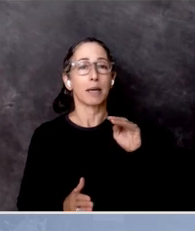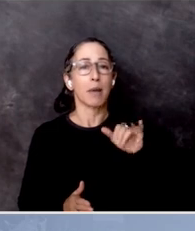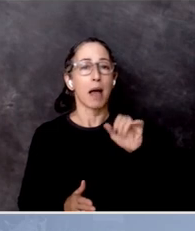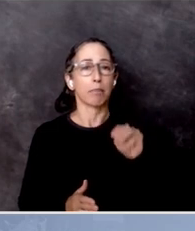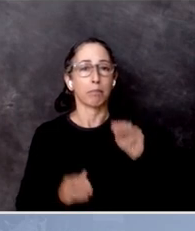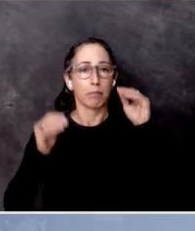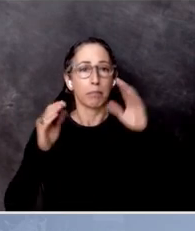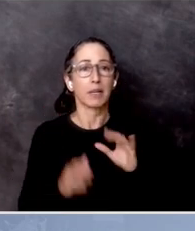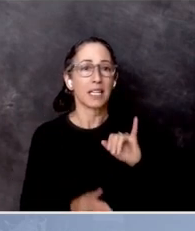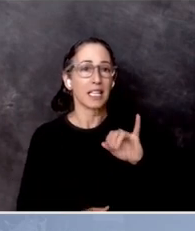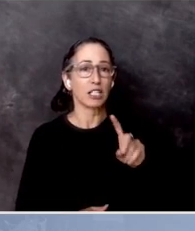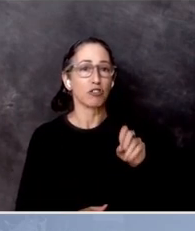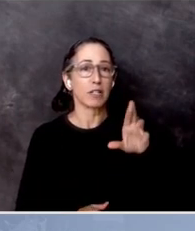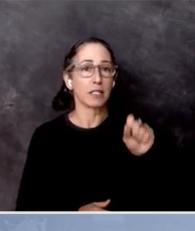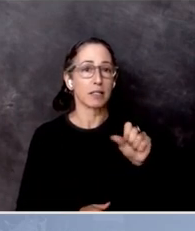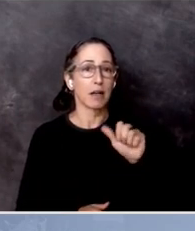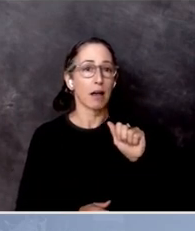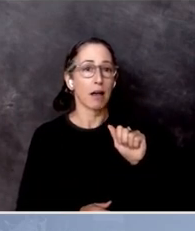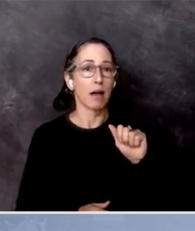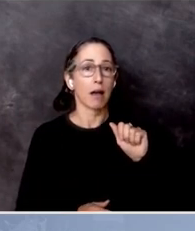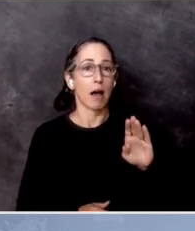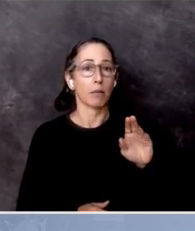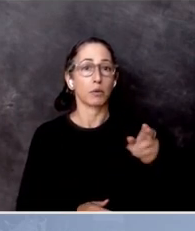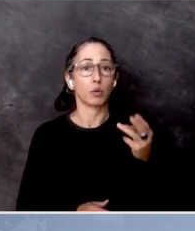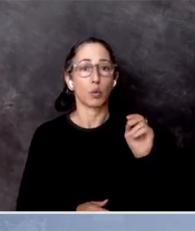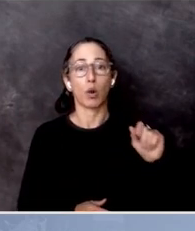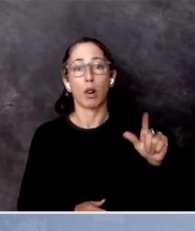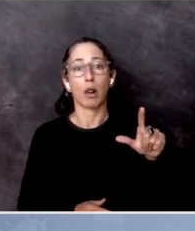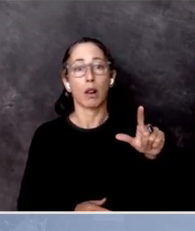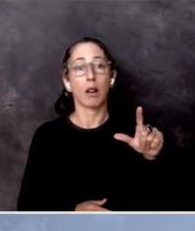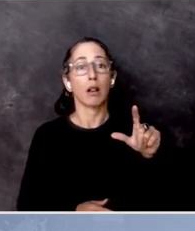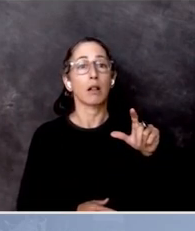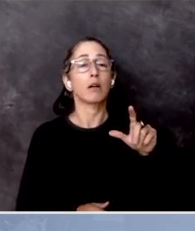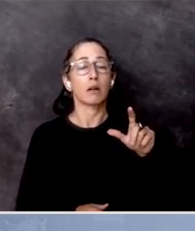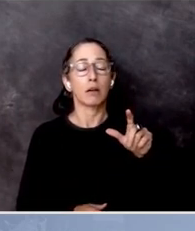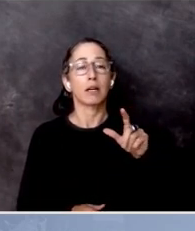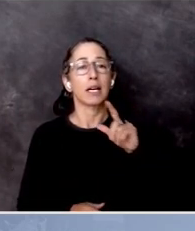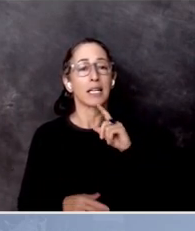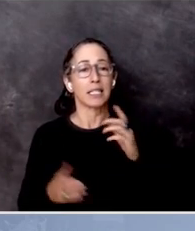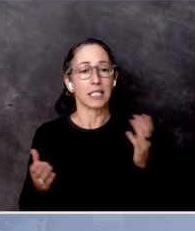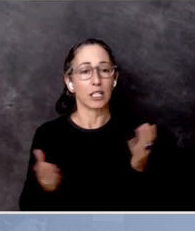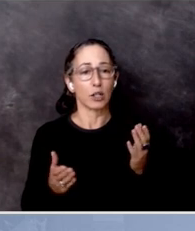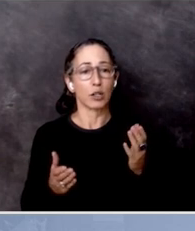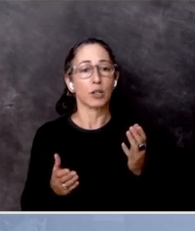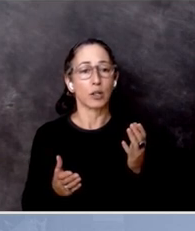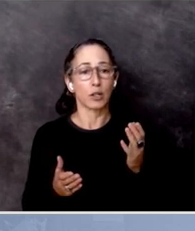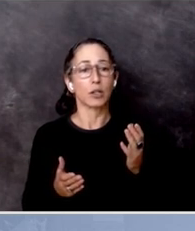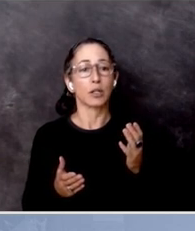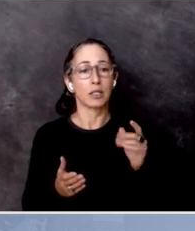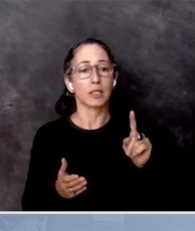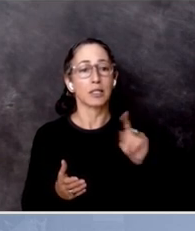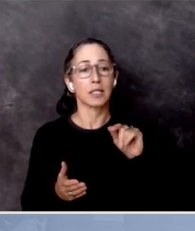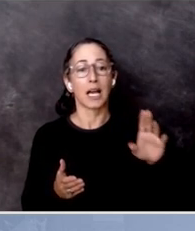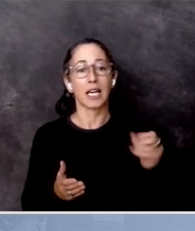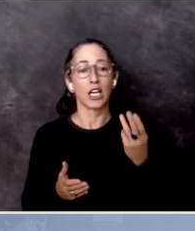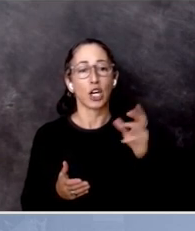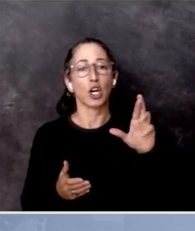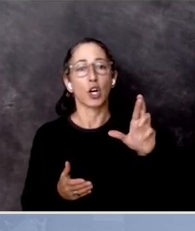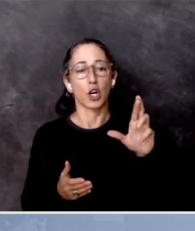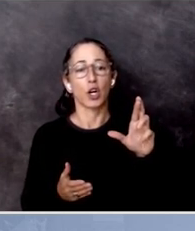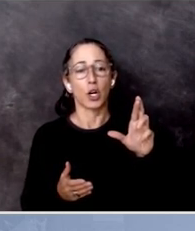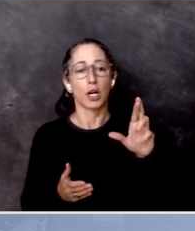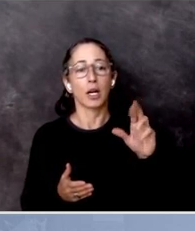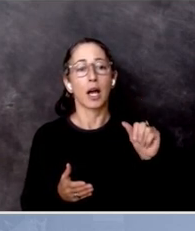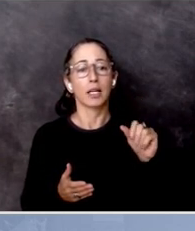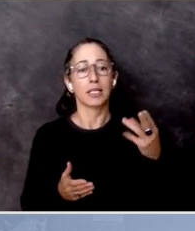Rahi Zaheer, is here. And he's a younger guy. And I think he had a question for